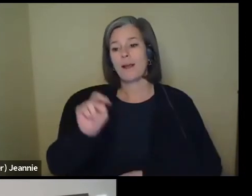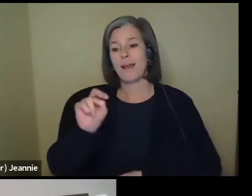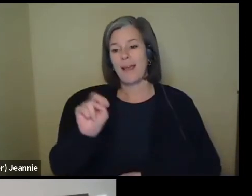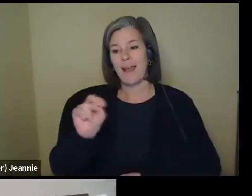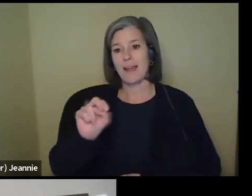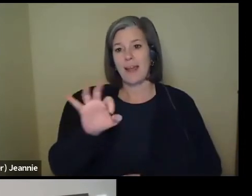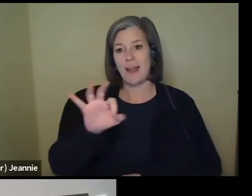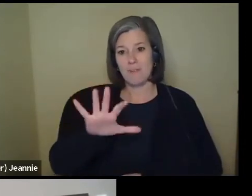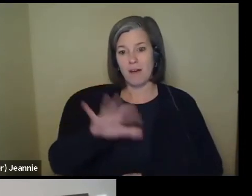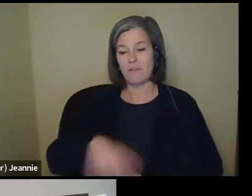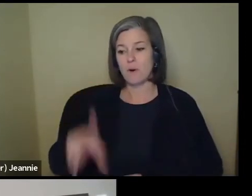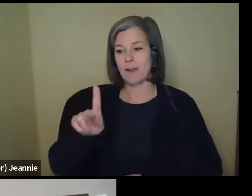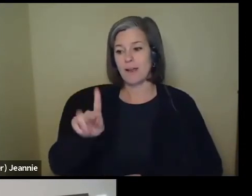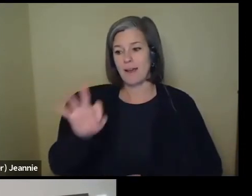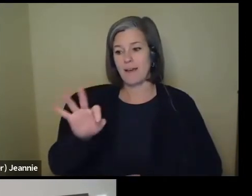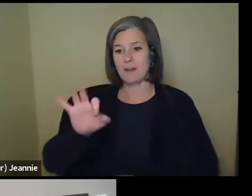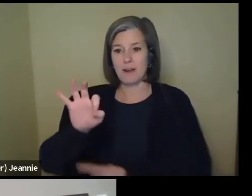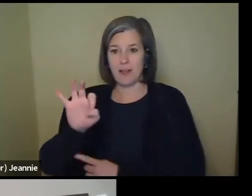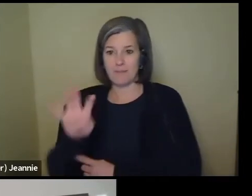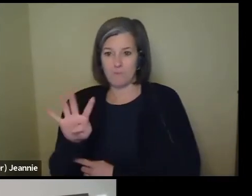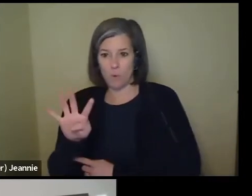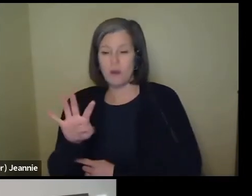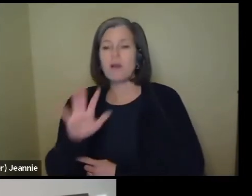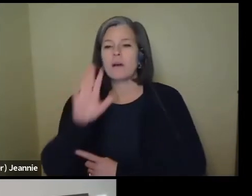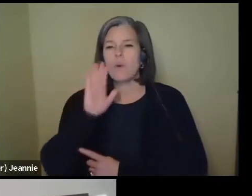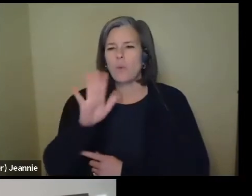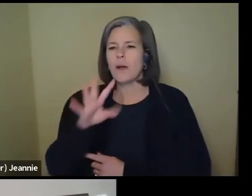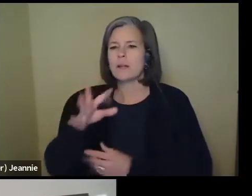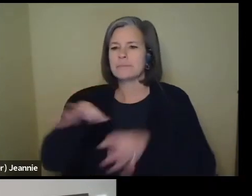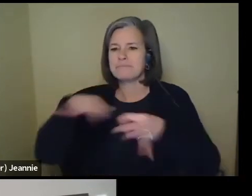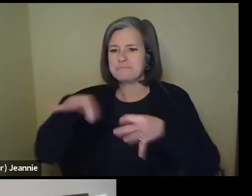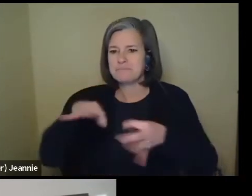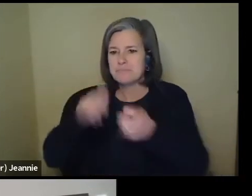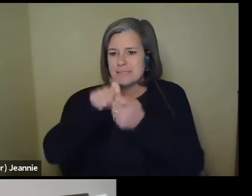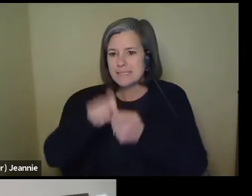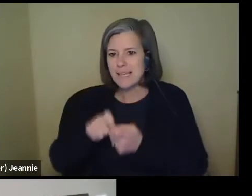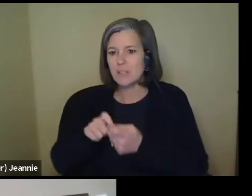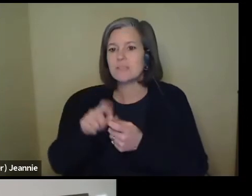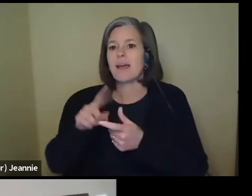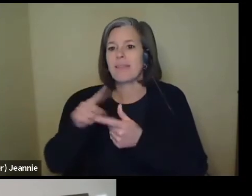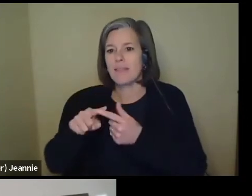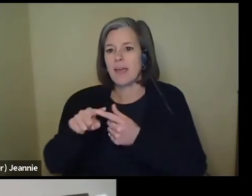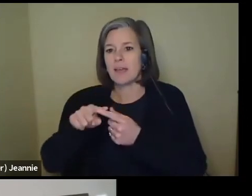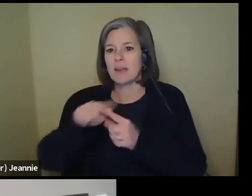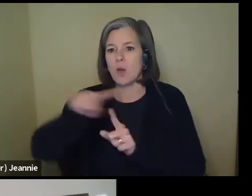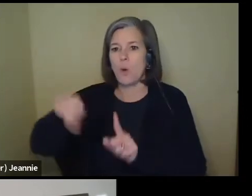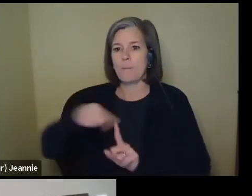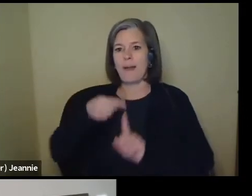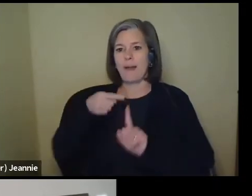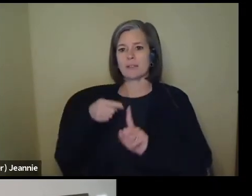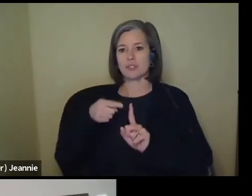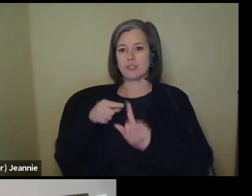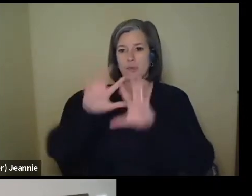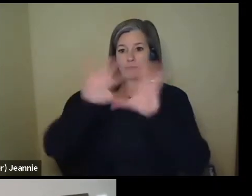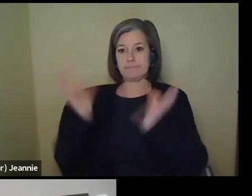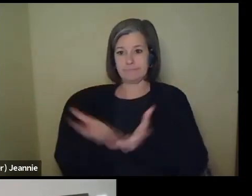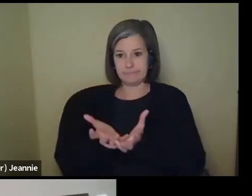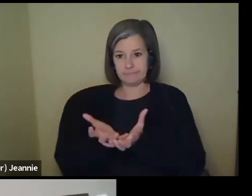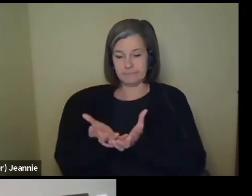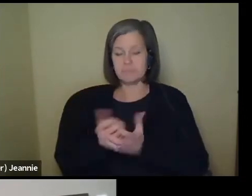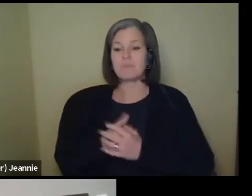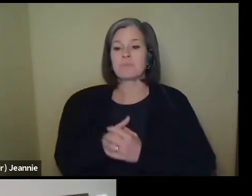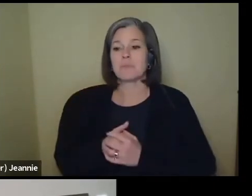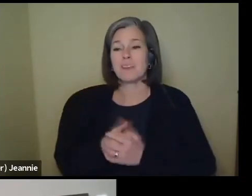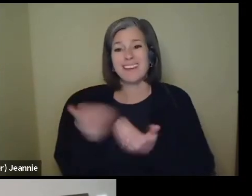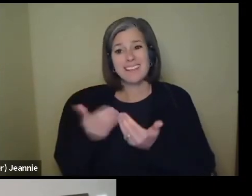KF94 mask. And I'm going to get into some details here and then circle back to big picture. I think it's really easy for